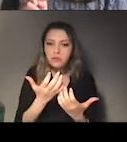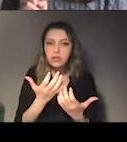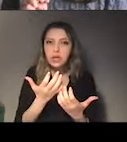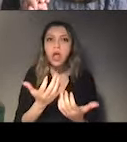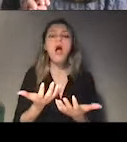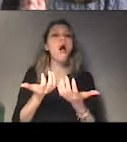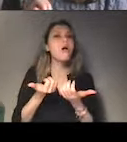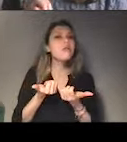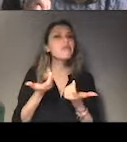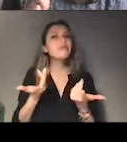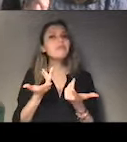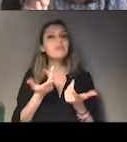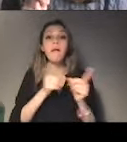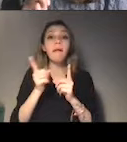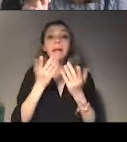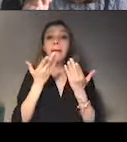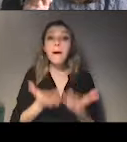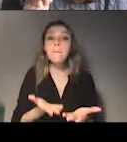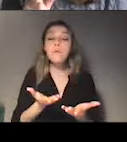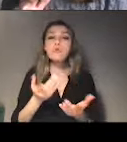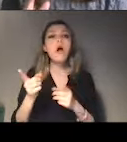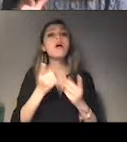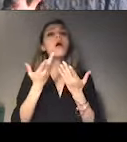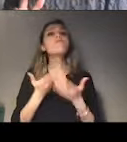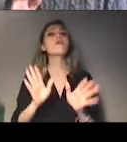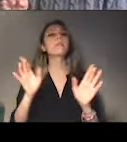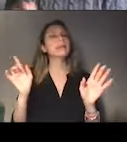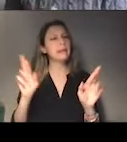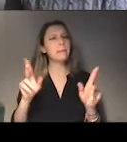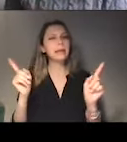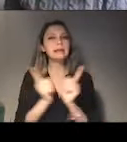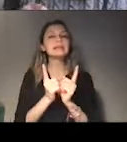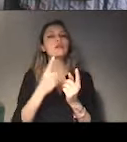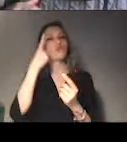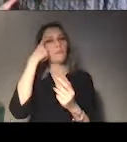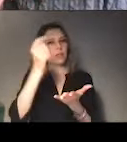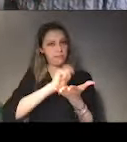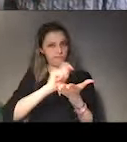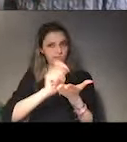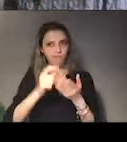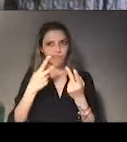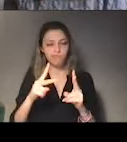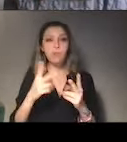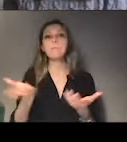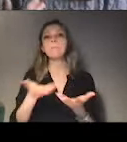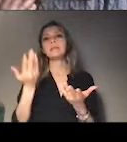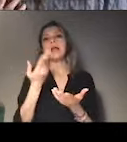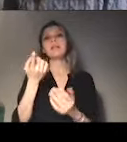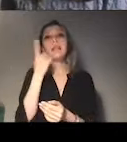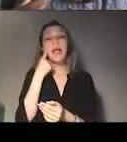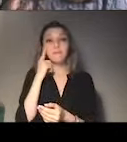what is, for example, the action that the government has taken to implement those recommendations.